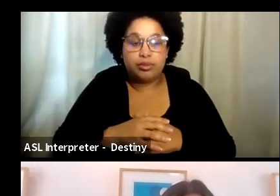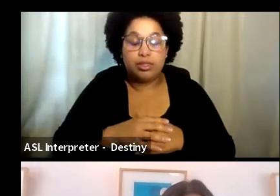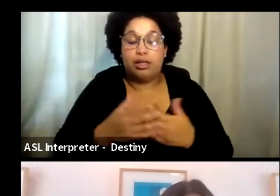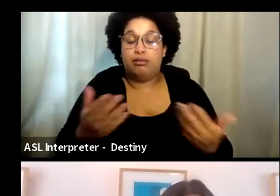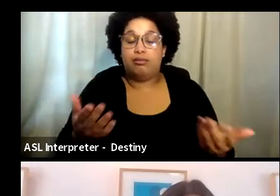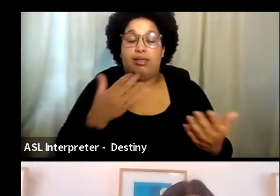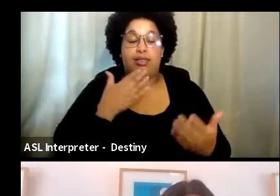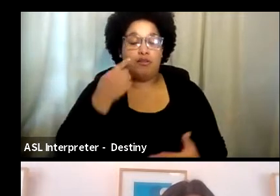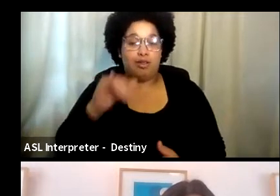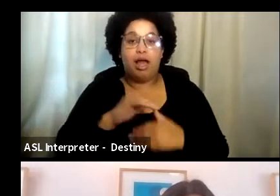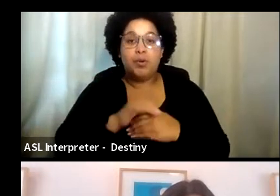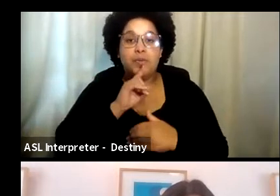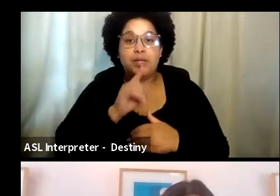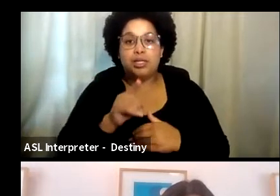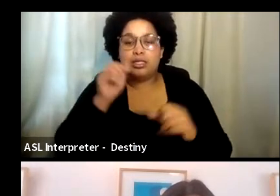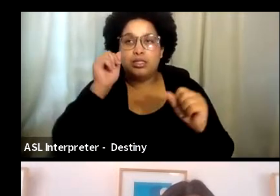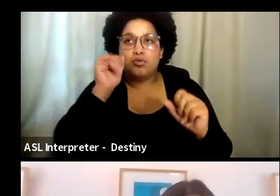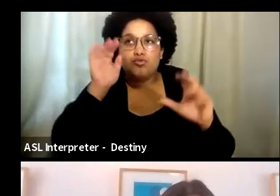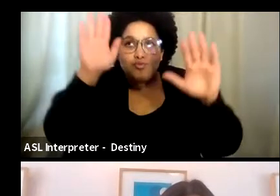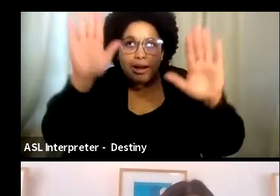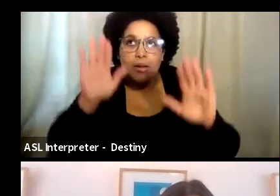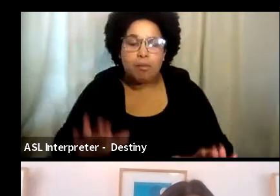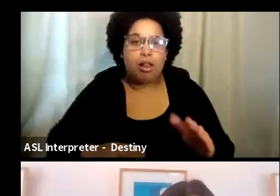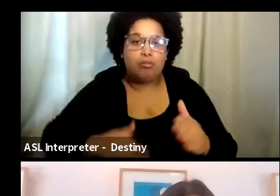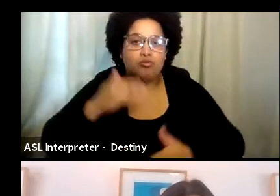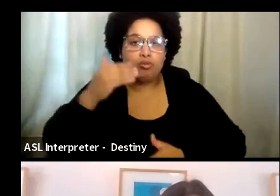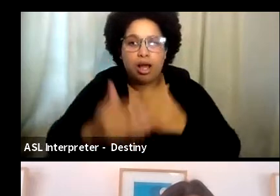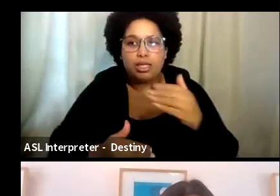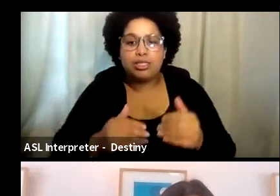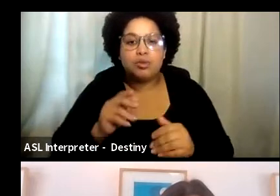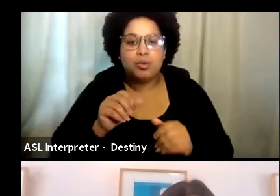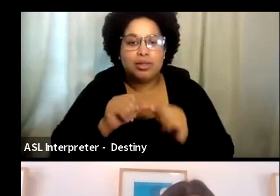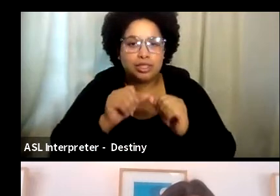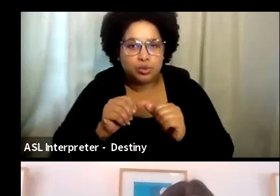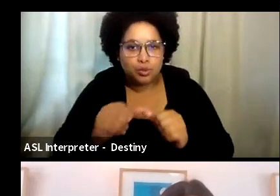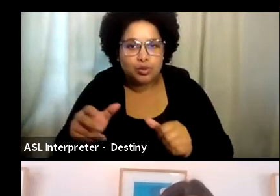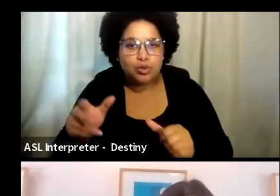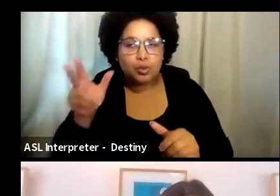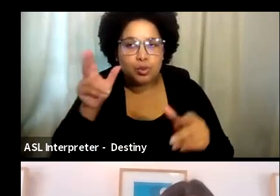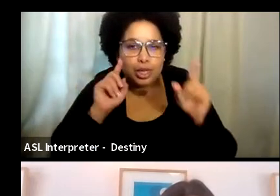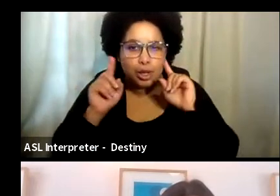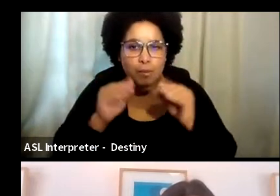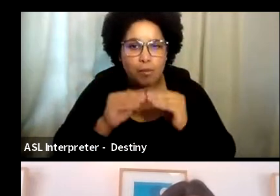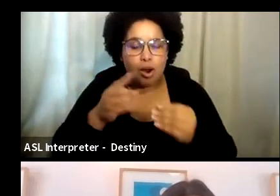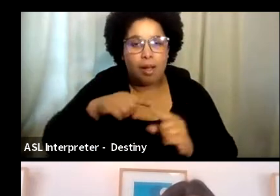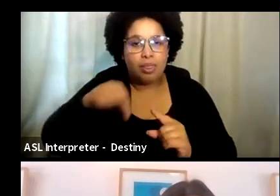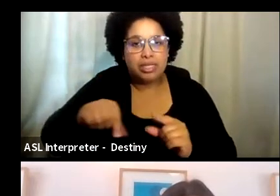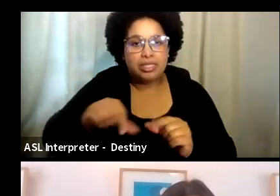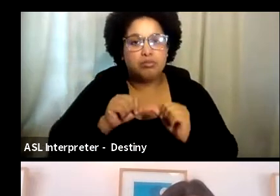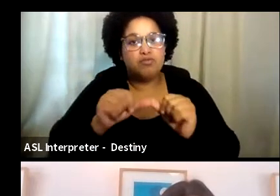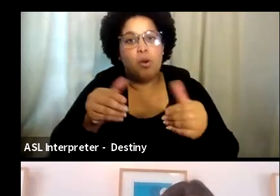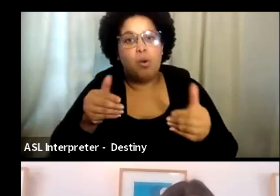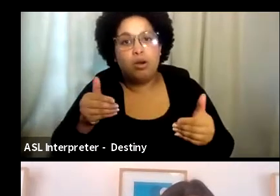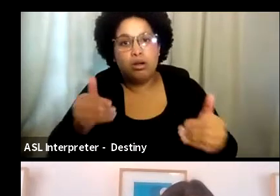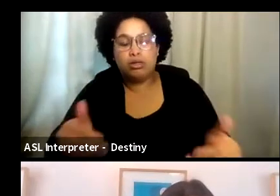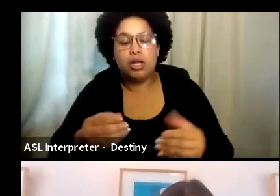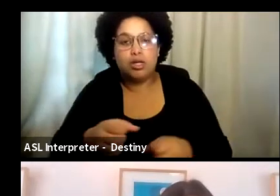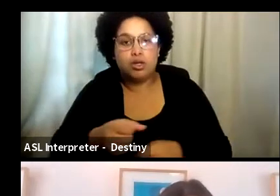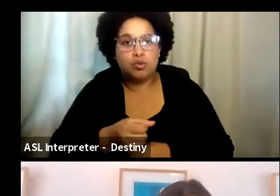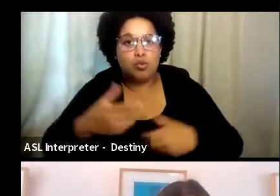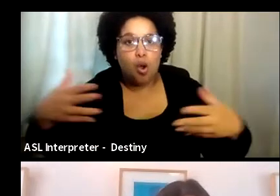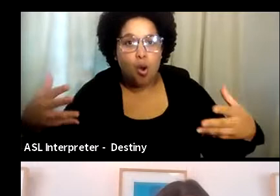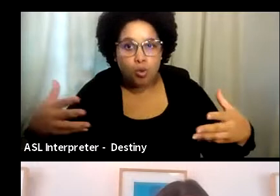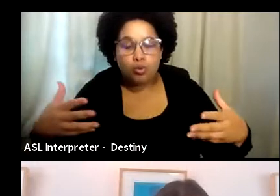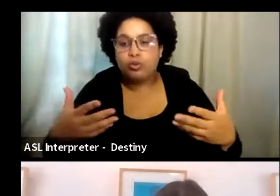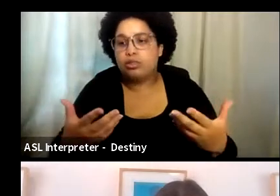process. Everybody will be hearing more about this as we move forward, as it grows and is it not only expands,